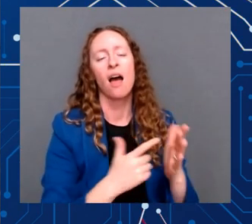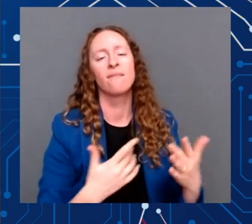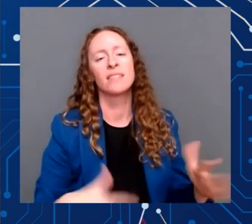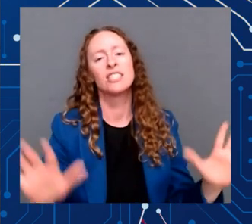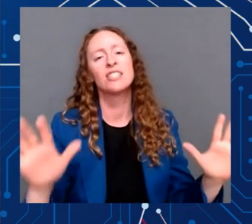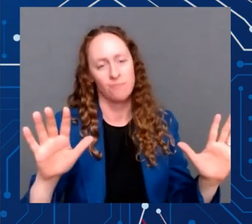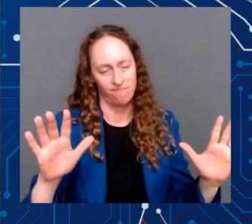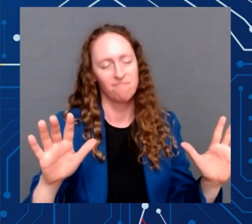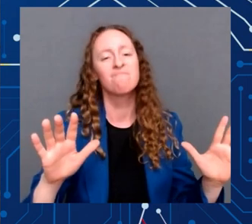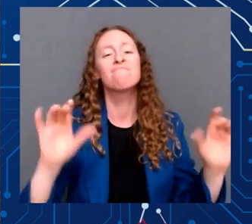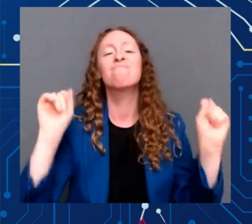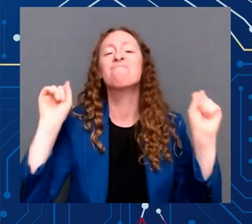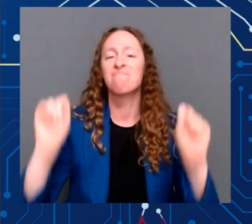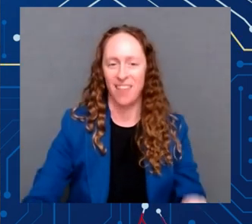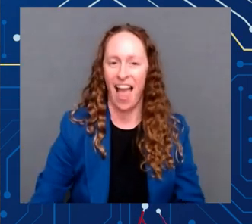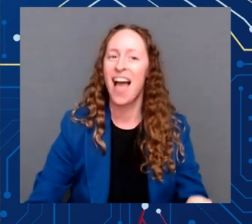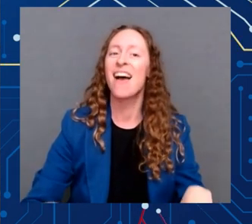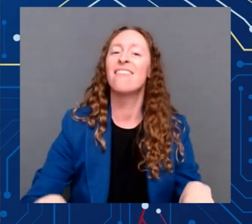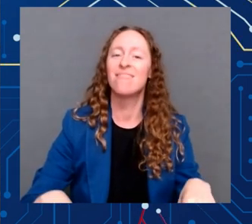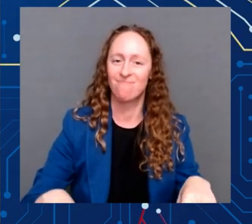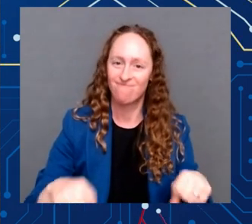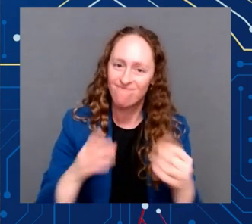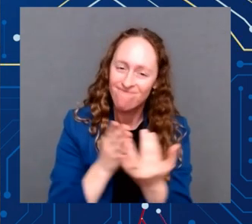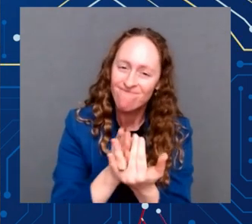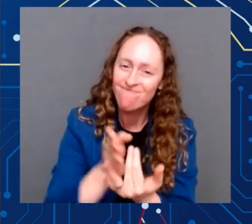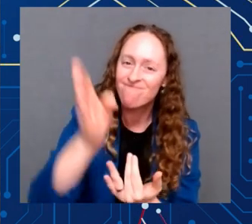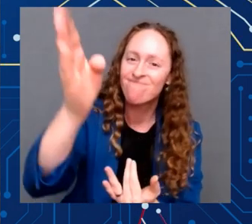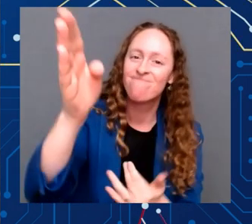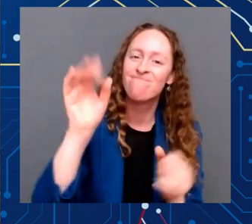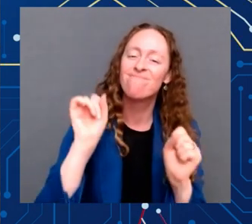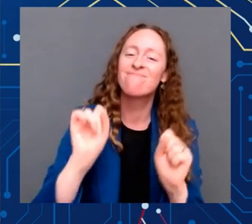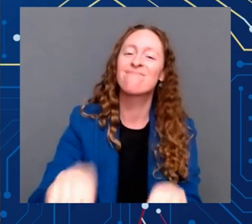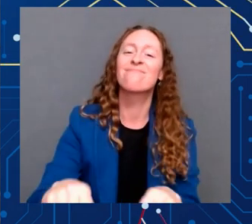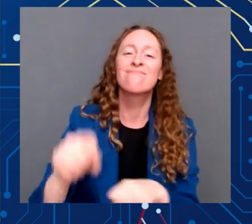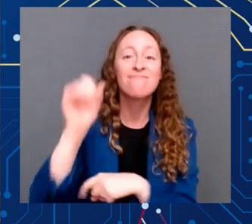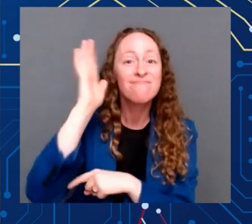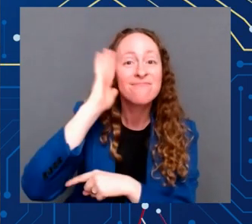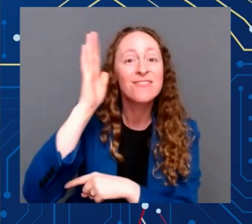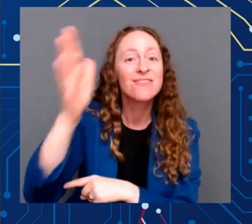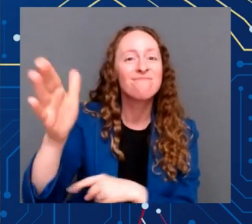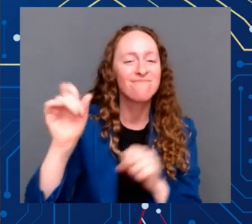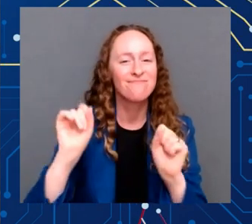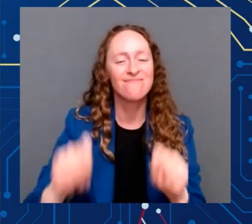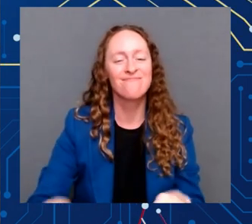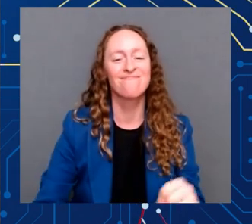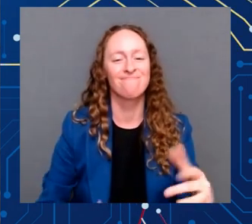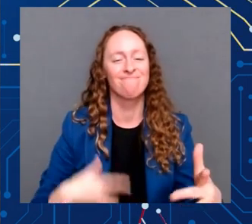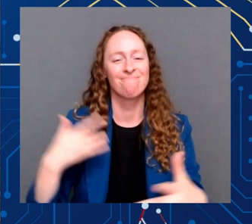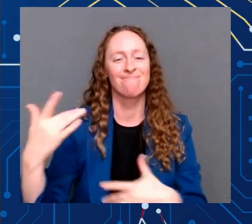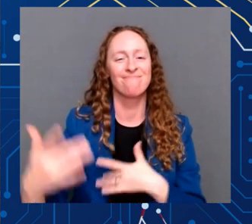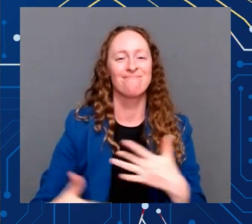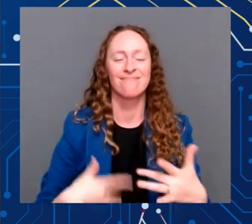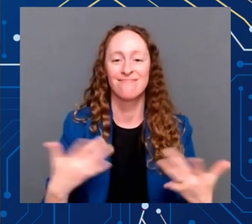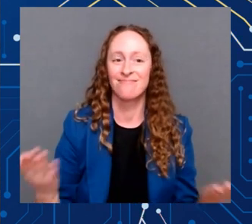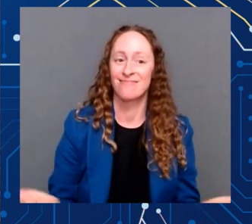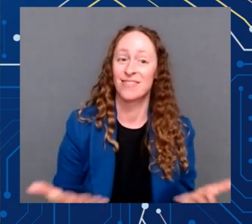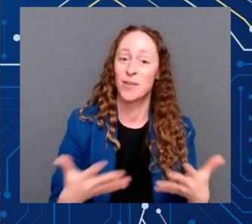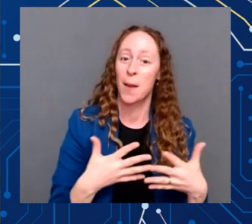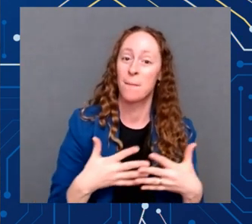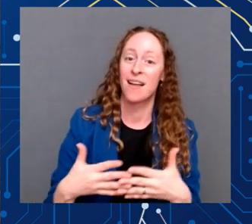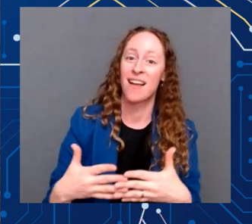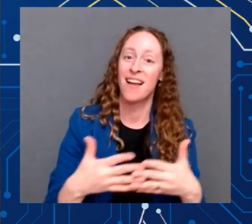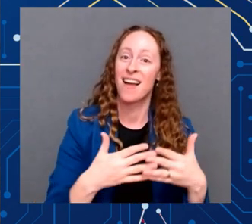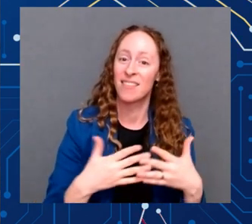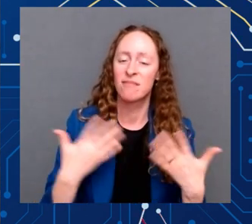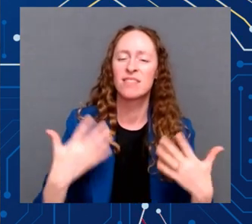rebuild America with the historic infrastructure law that I signed last year that's going to modernize our roads, our bridges, and